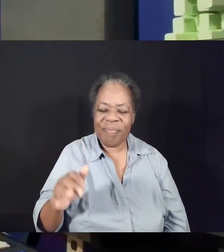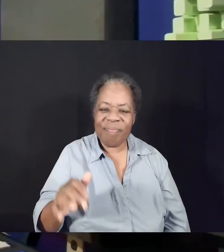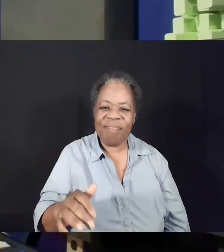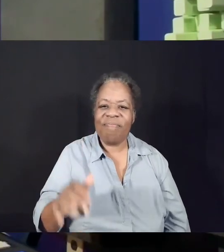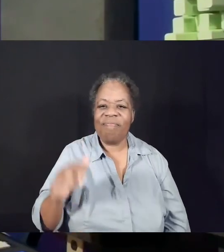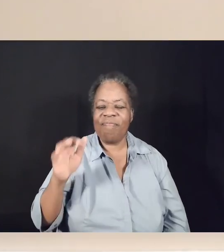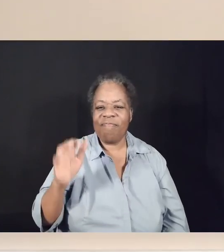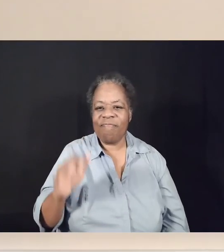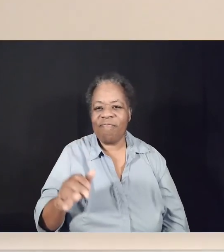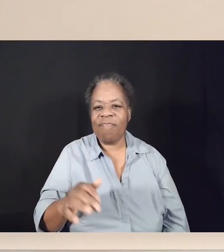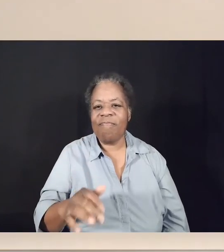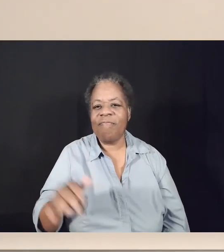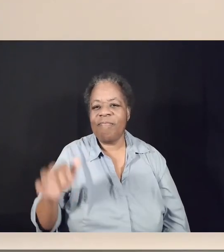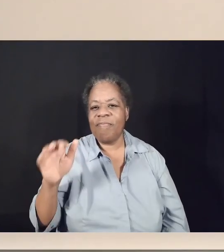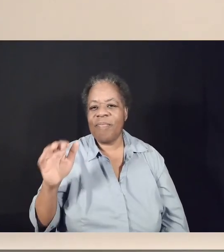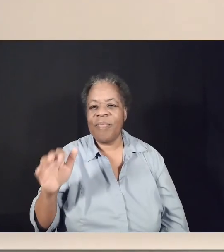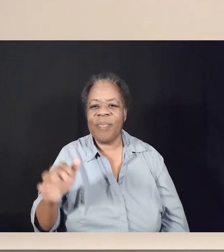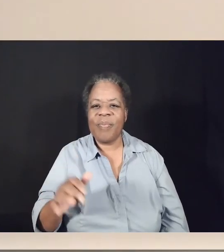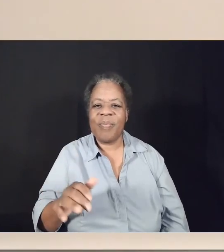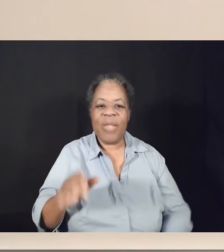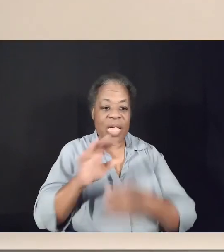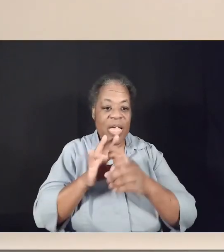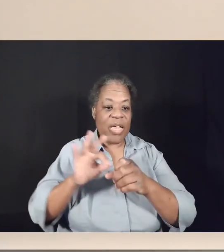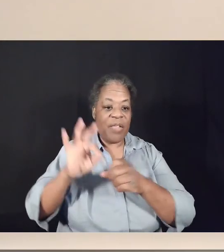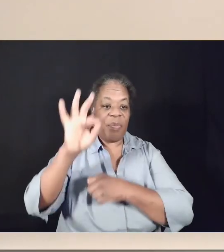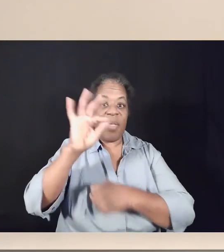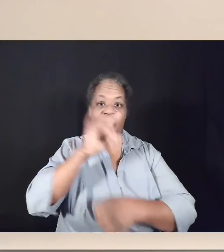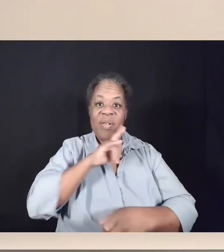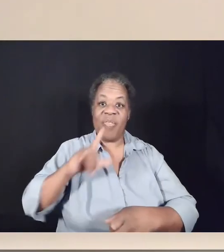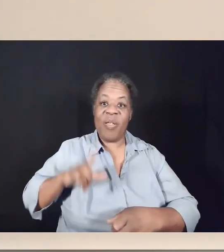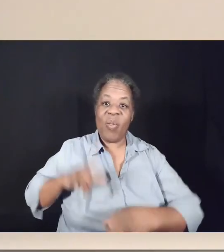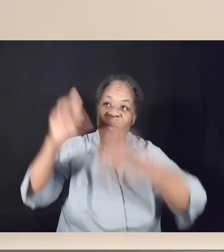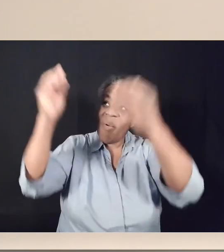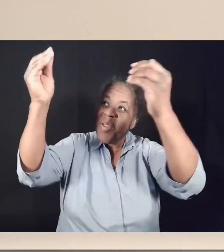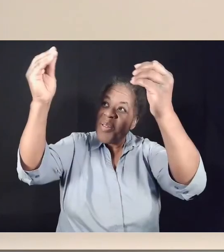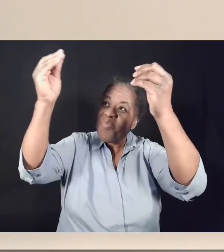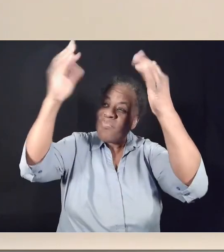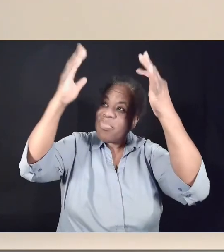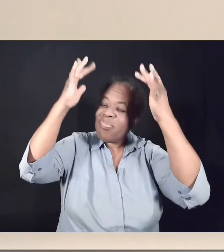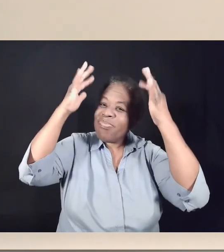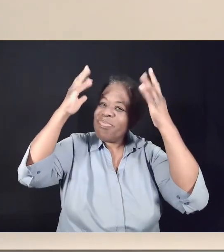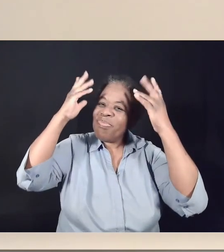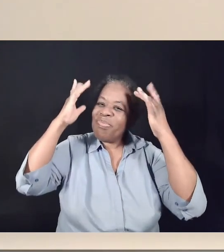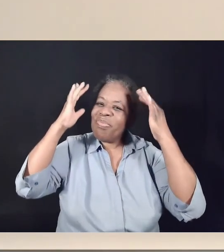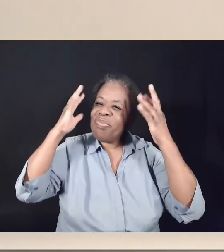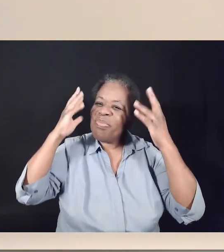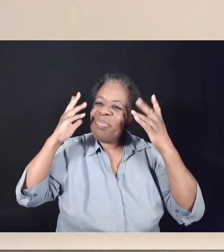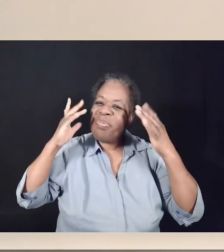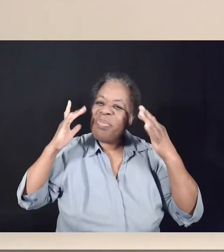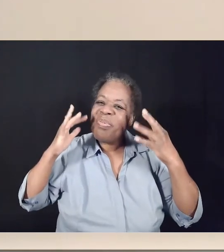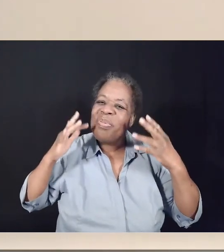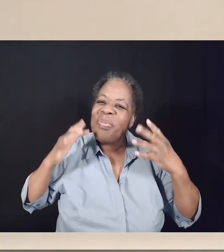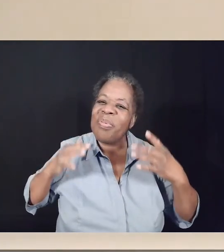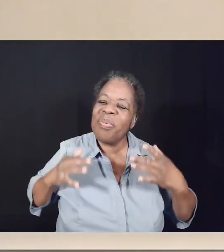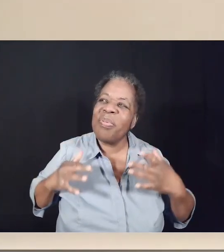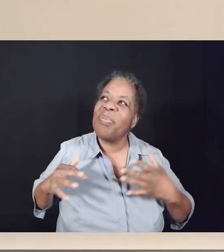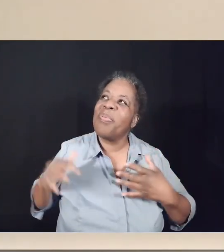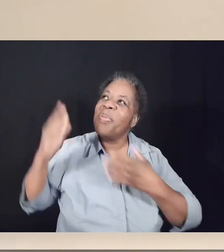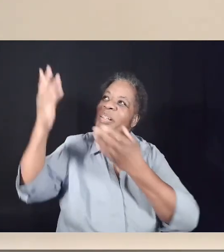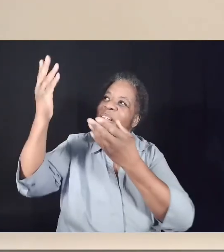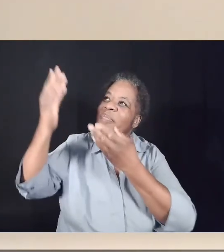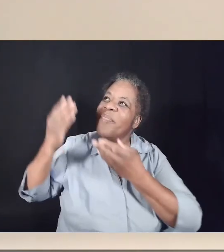The Spirit of the Lord is upon me, I'm anointed to bring hope.